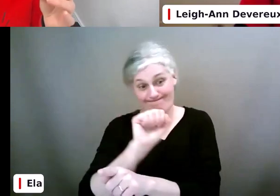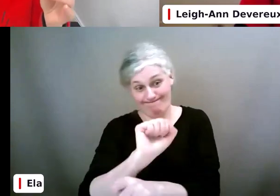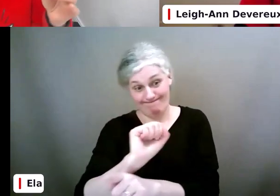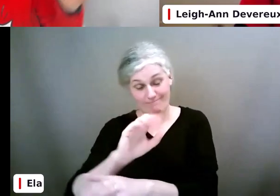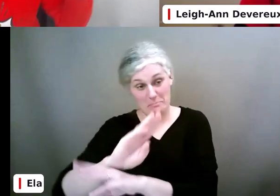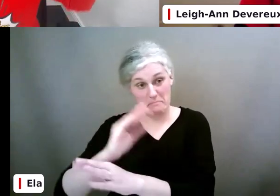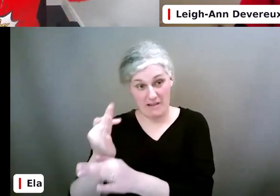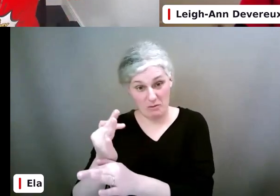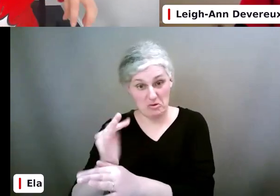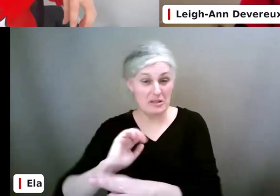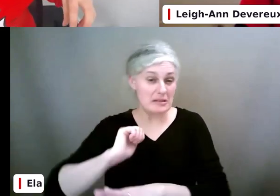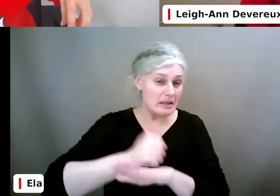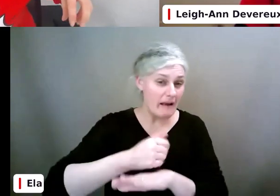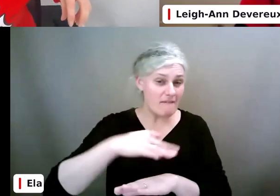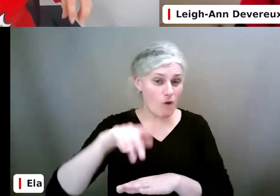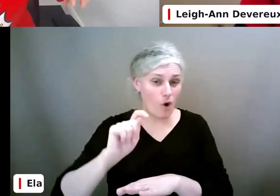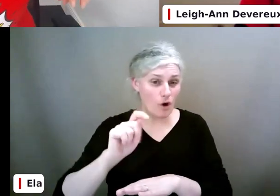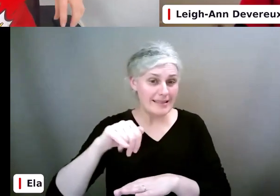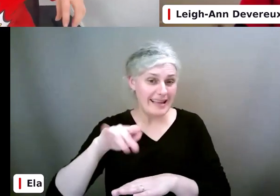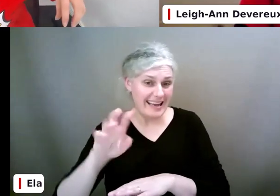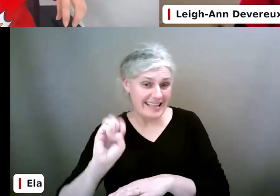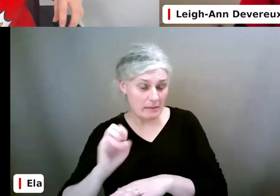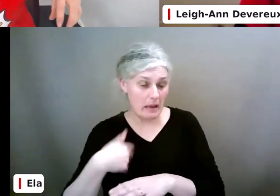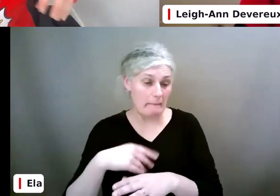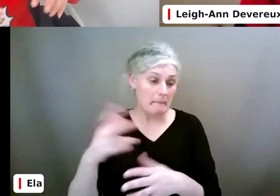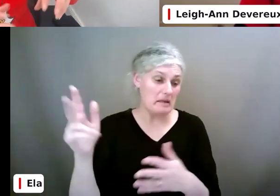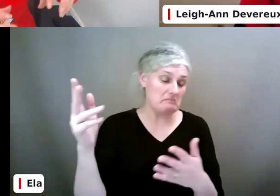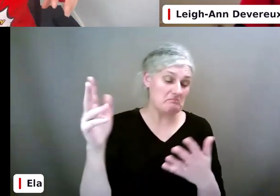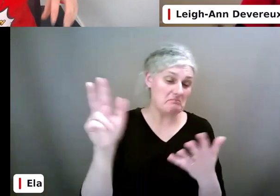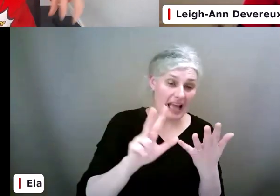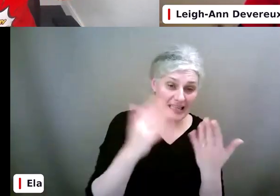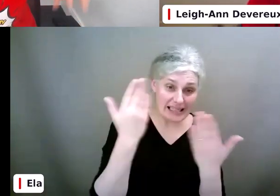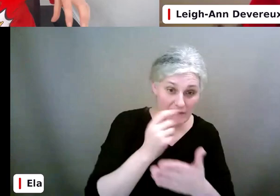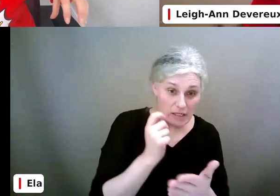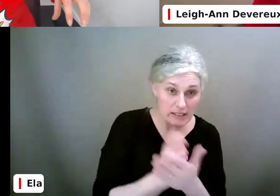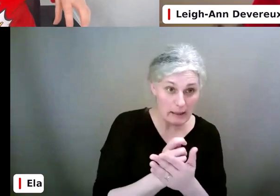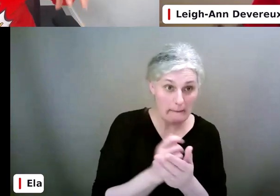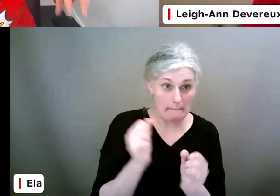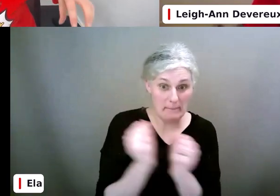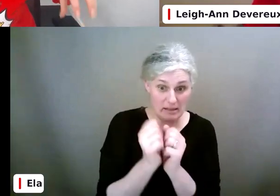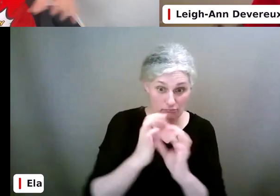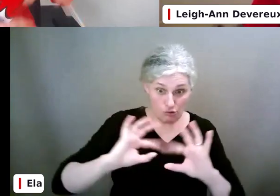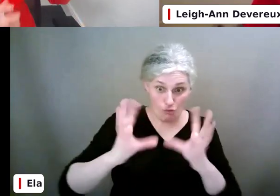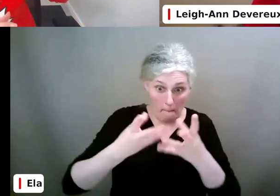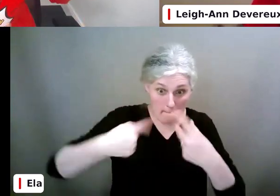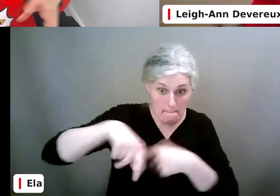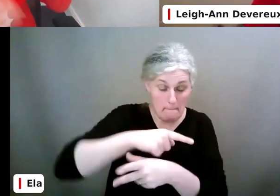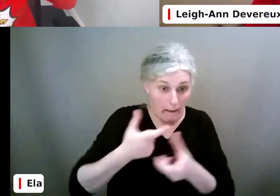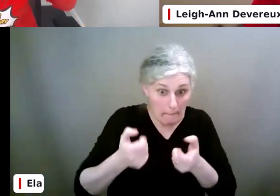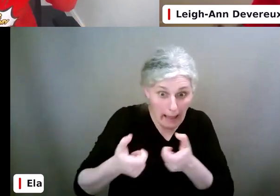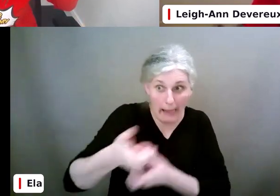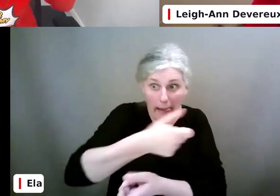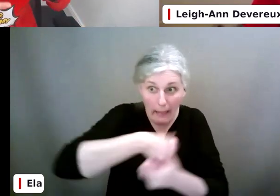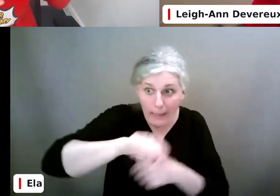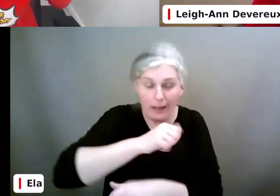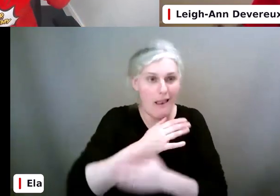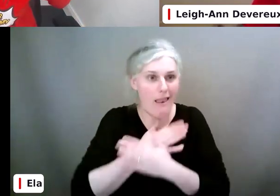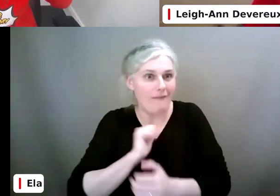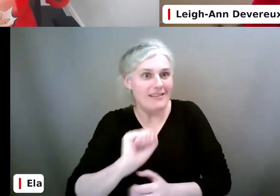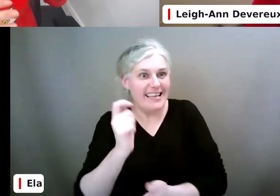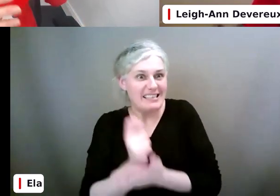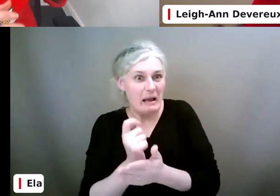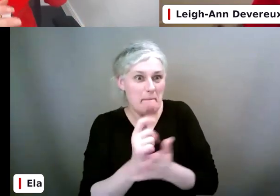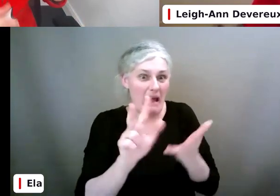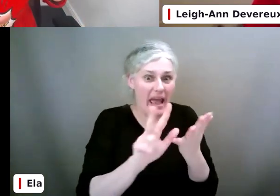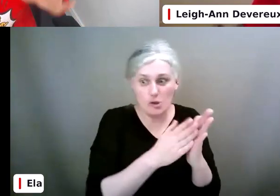up it on Fortnite. They meet at 8 o'clock on a Thursday night. The whole class. And they play Fortnite together. And they love it. And it's their time, 8 to